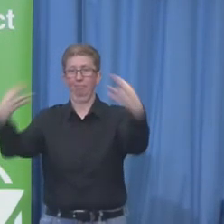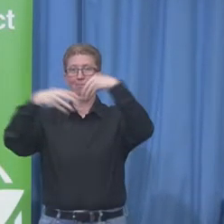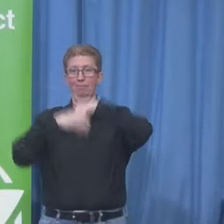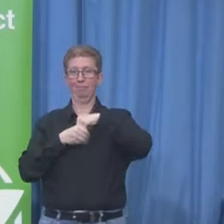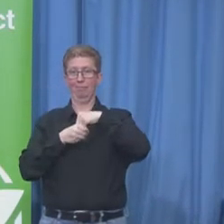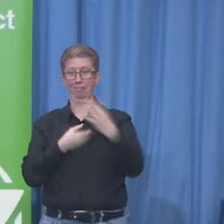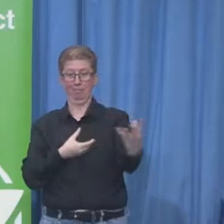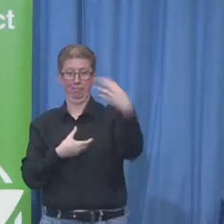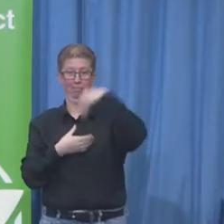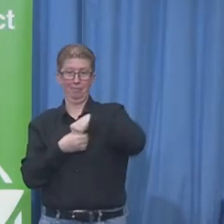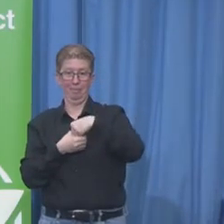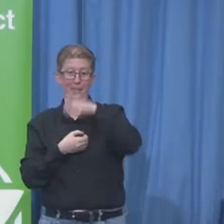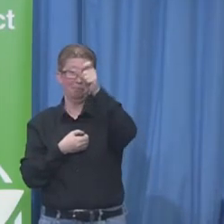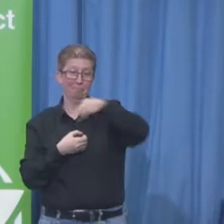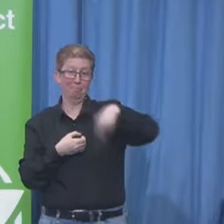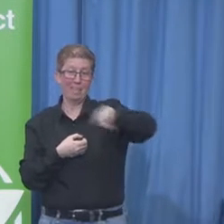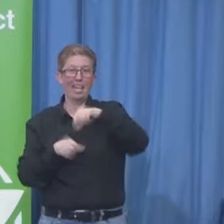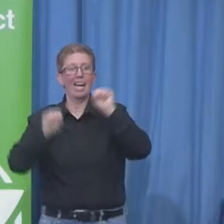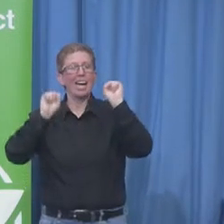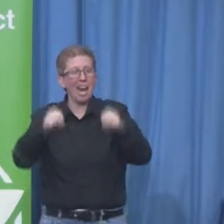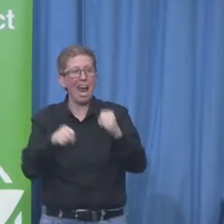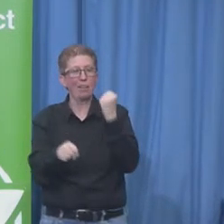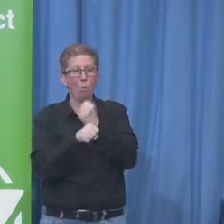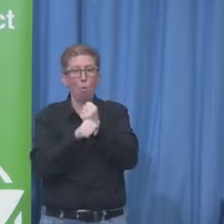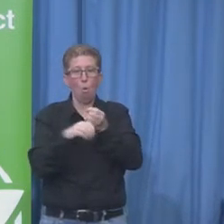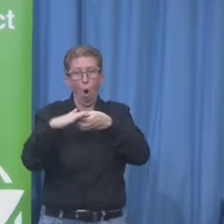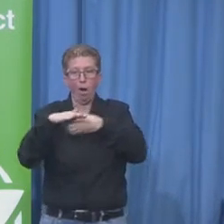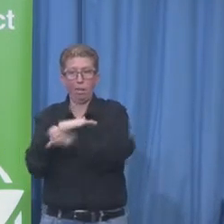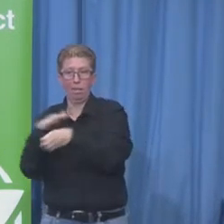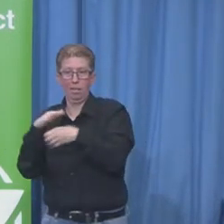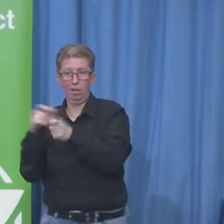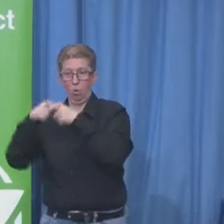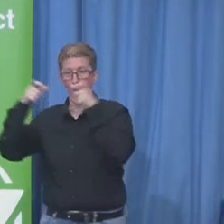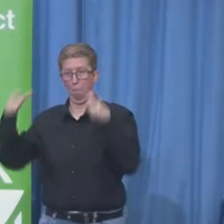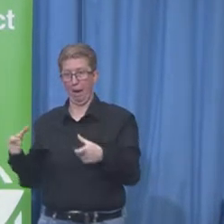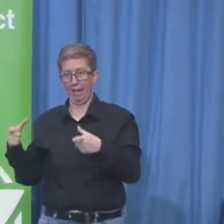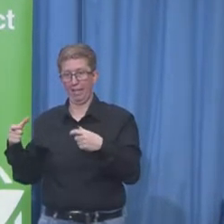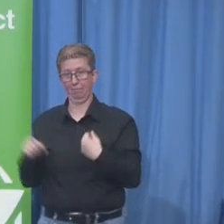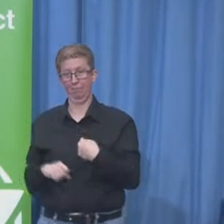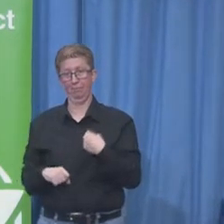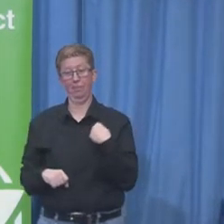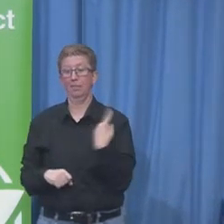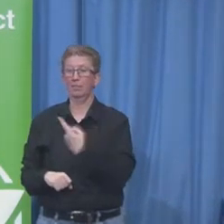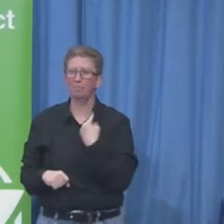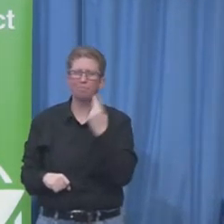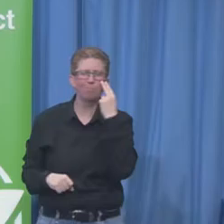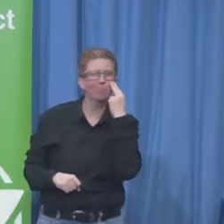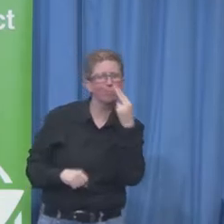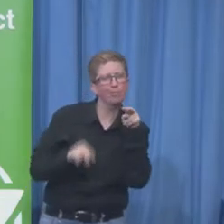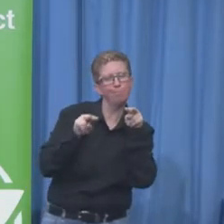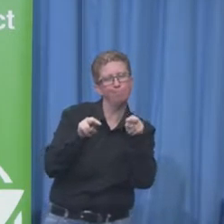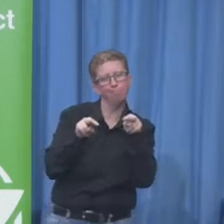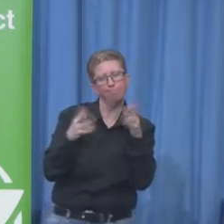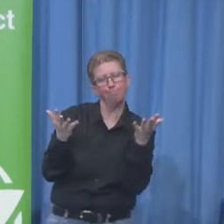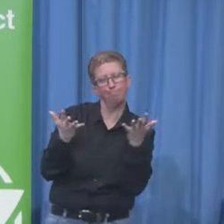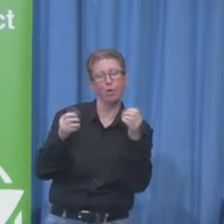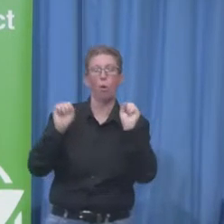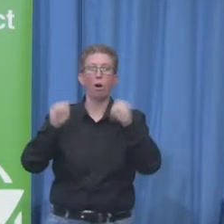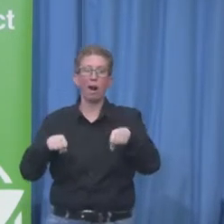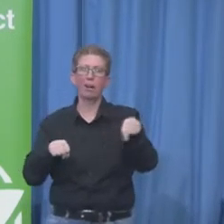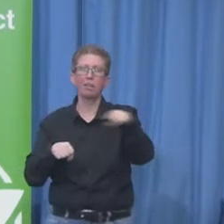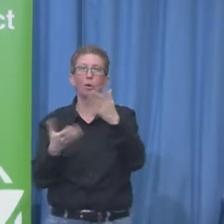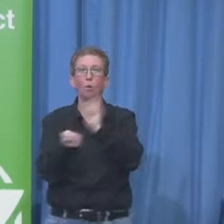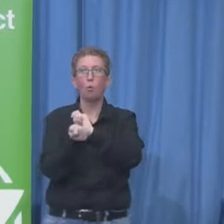and all of the companies in the world that hire technology people. That's what we're working on now. We call it Life Changer Academy. Cisco has a networking